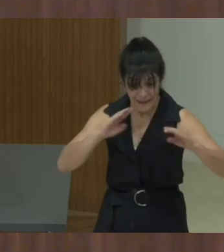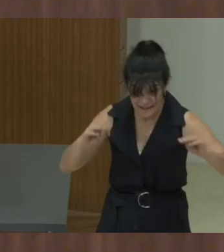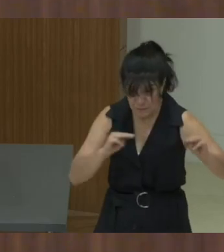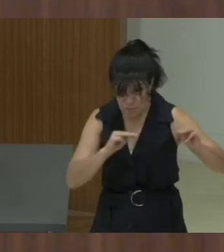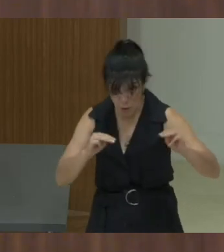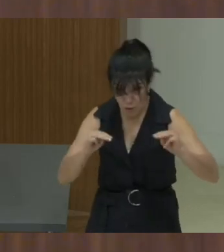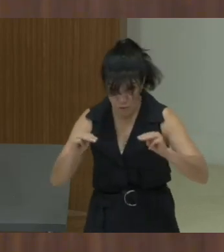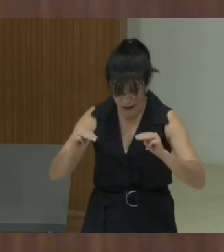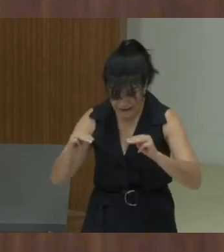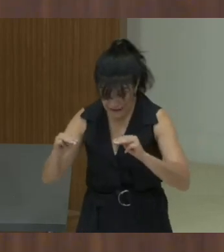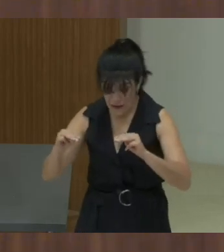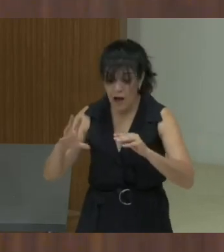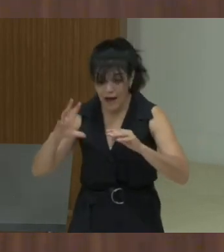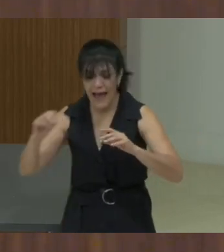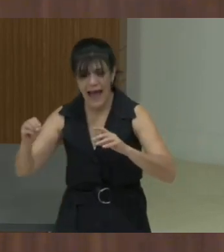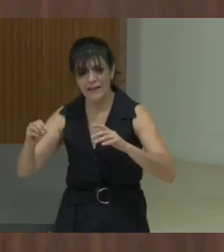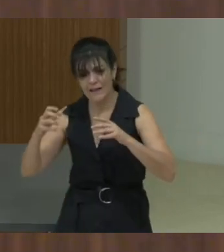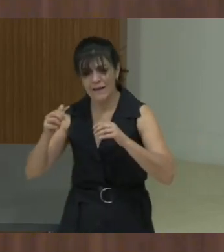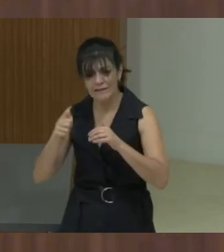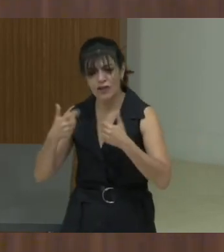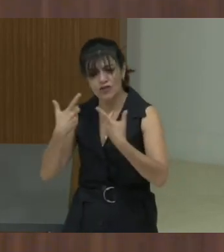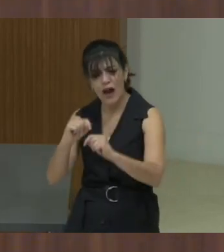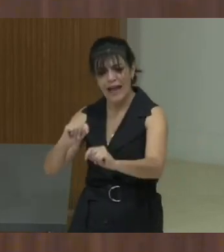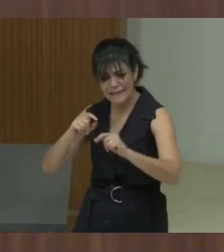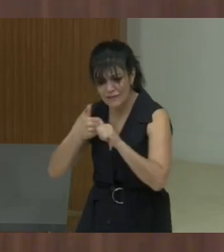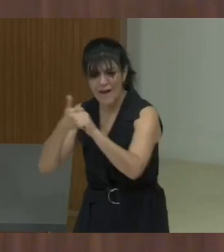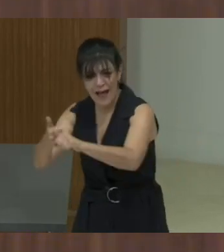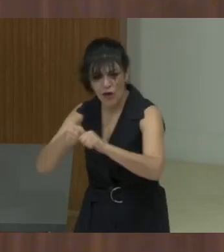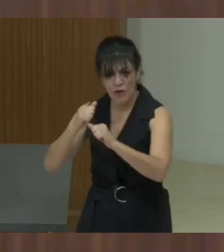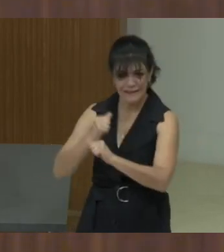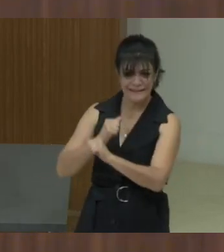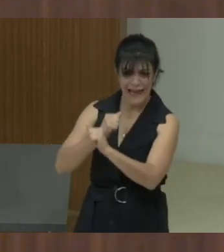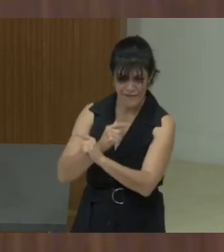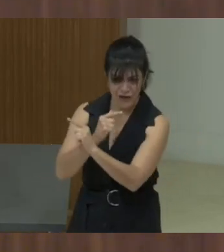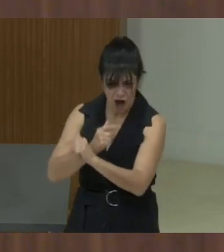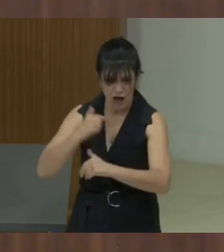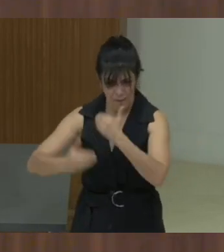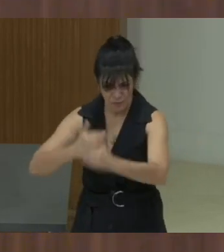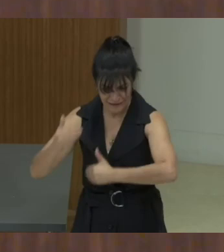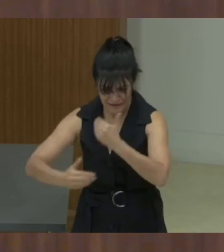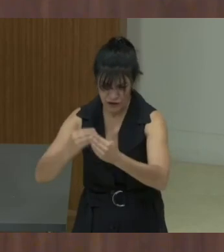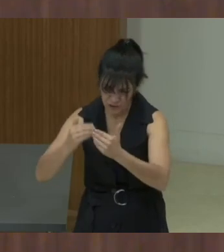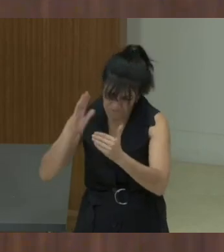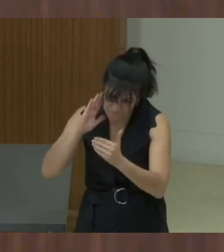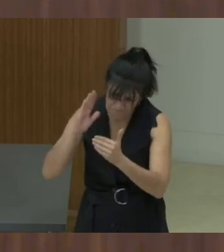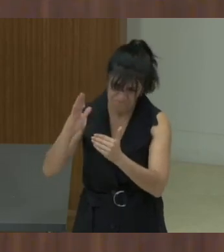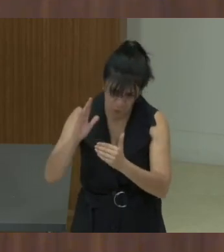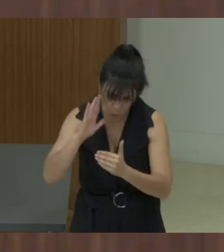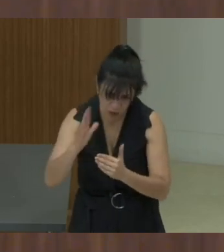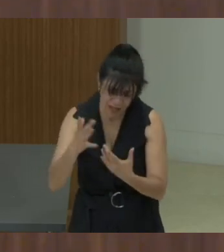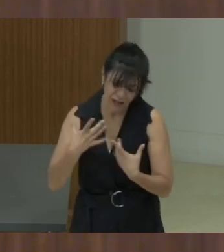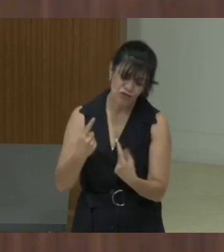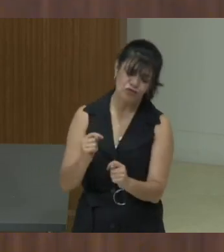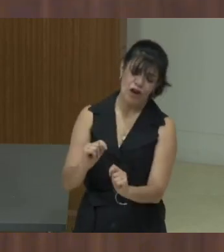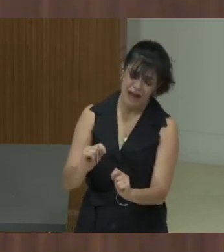that the safeguards provided by such an initiative could only benefit them in the long run. Thus, the social capital